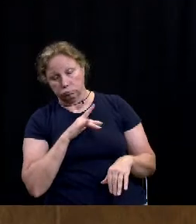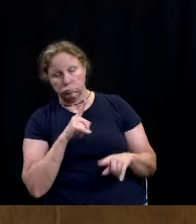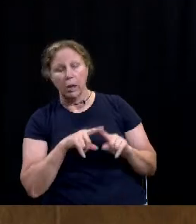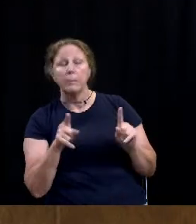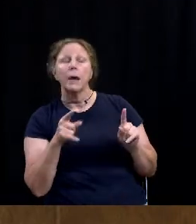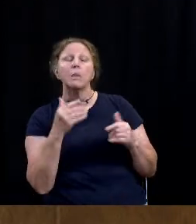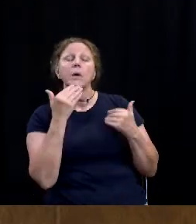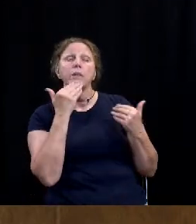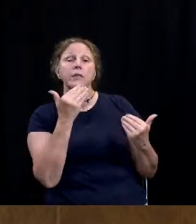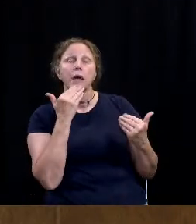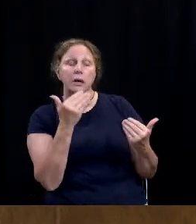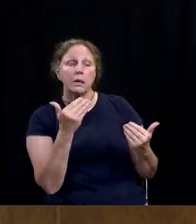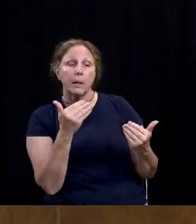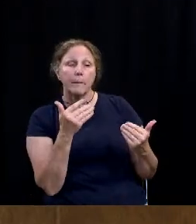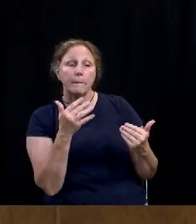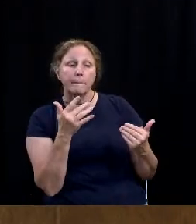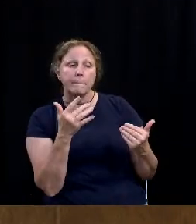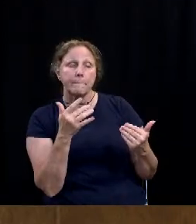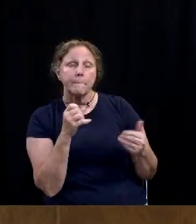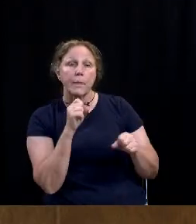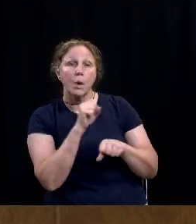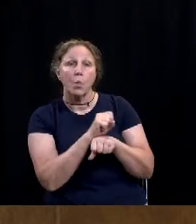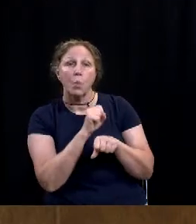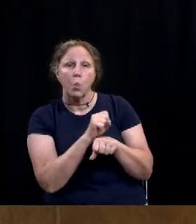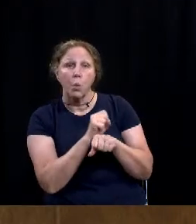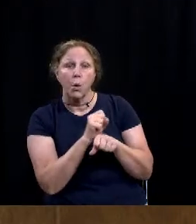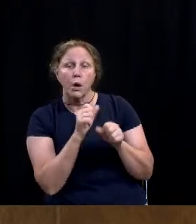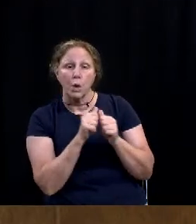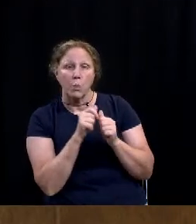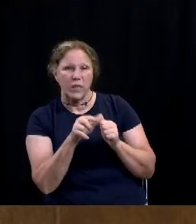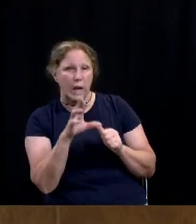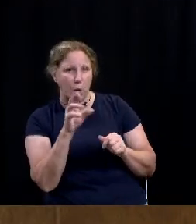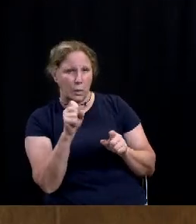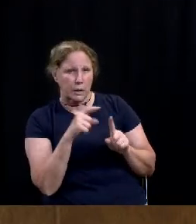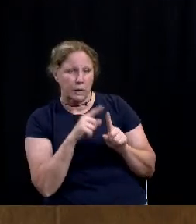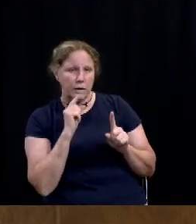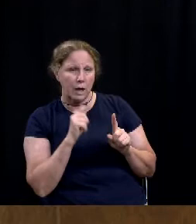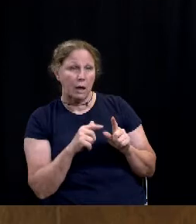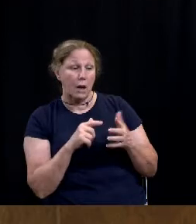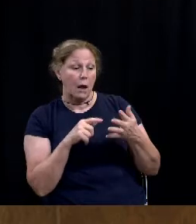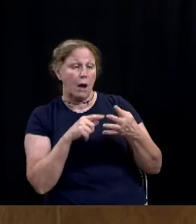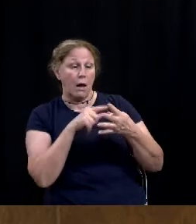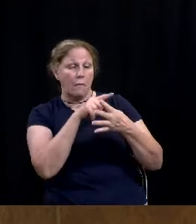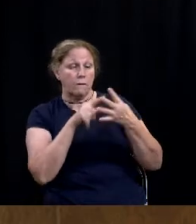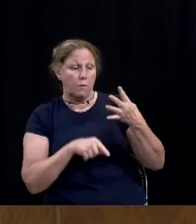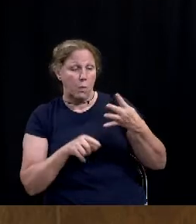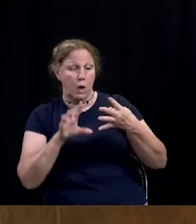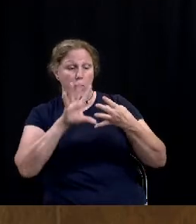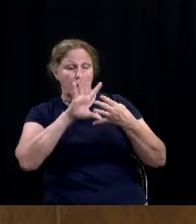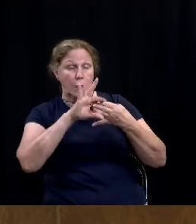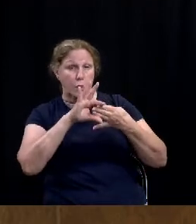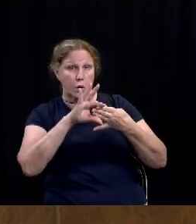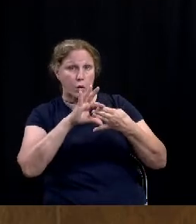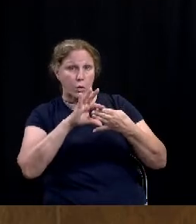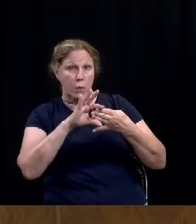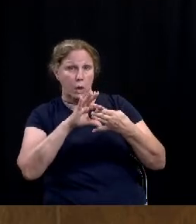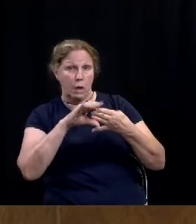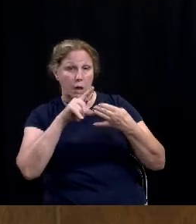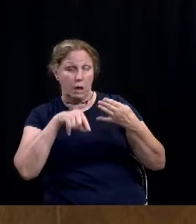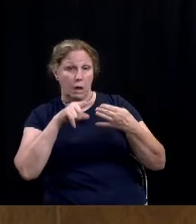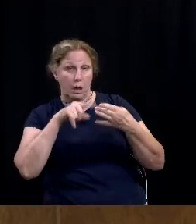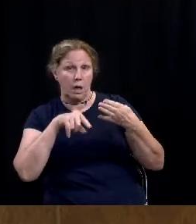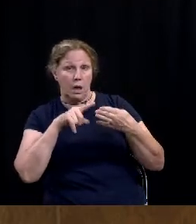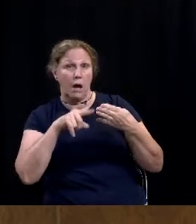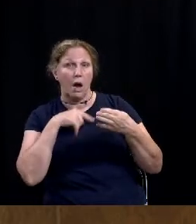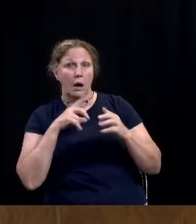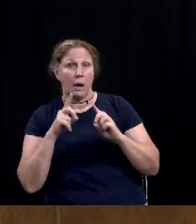appreciate the work that is being done with this resolution. I think three out of the four projects on this resolution are in